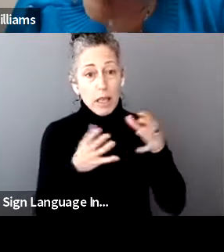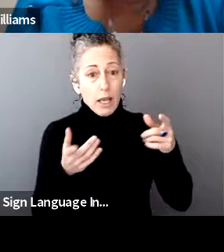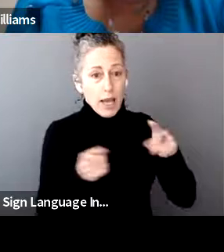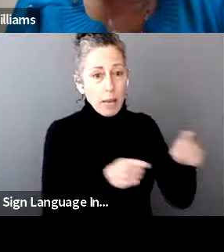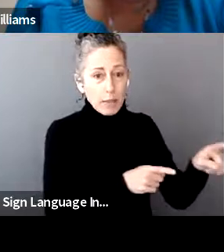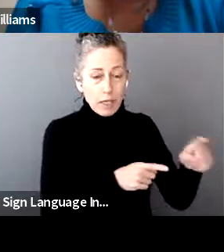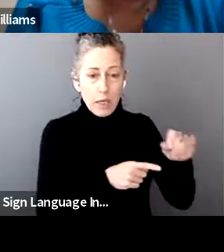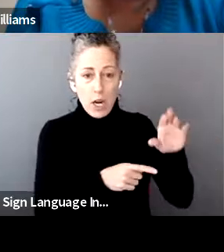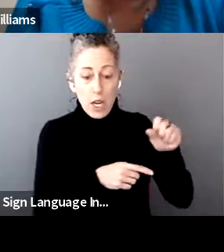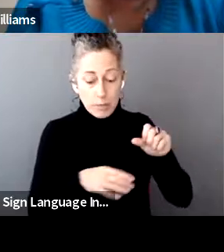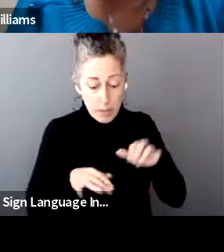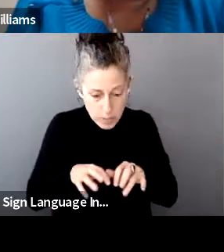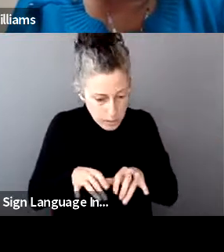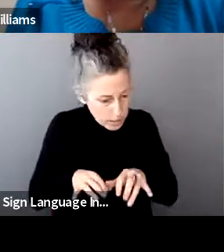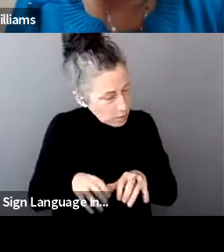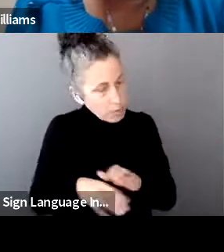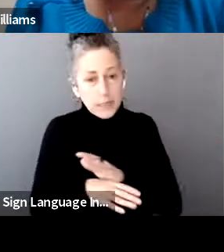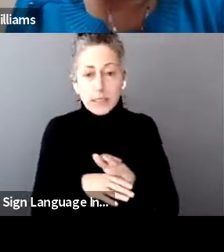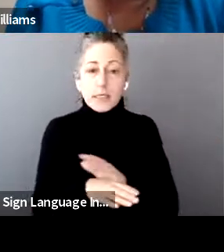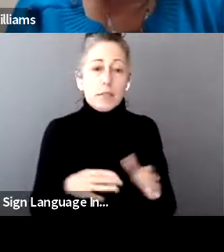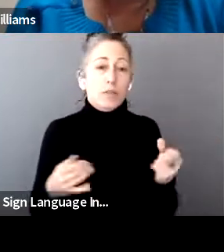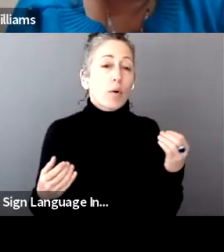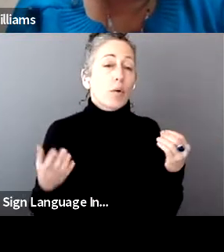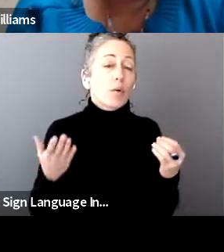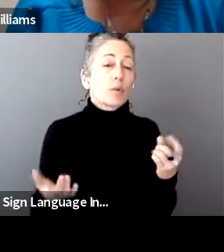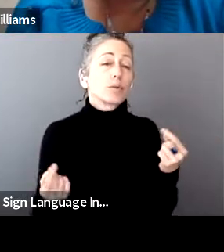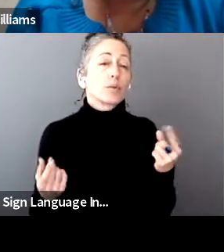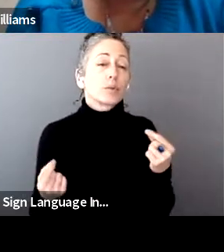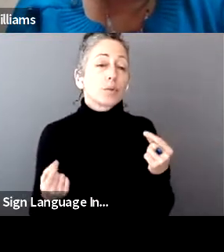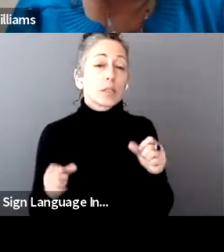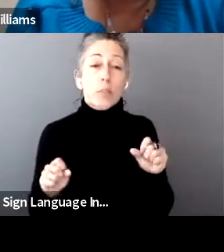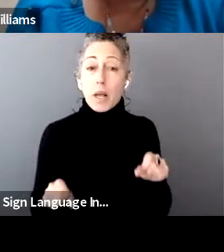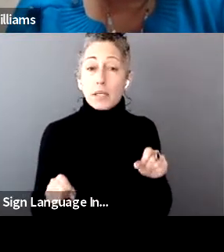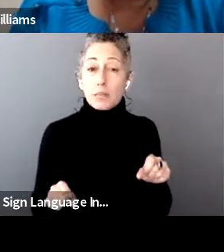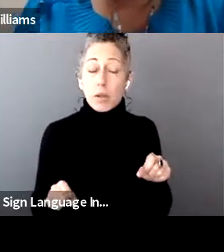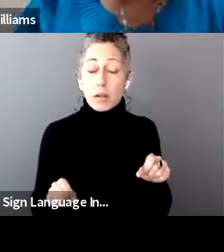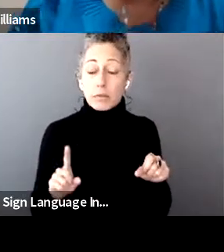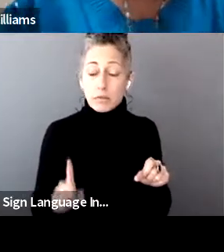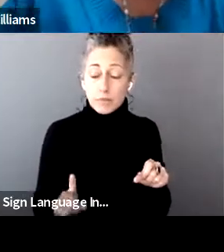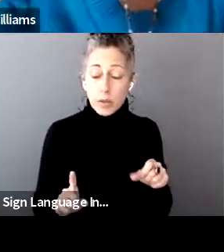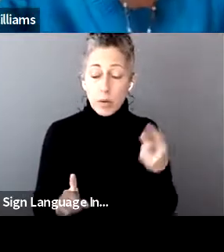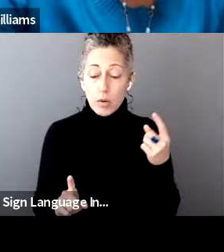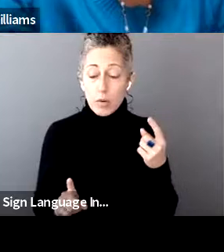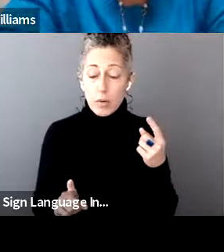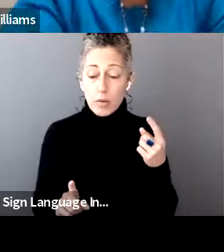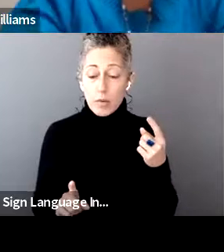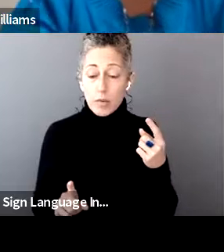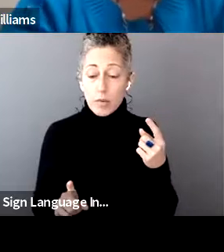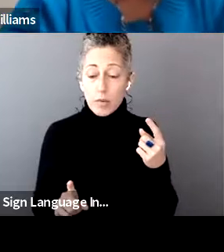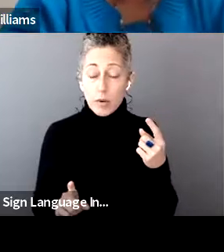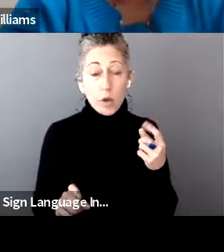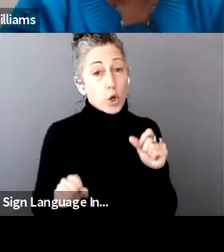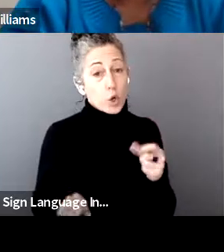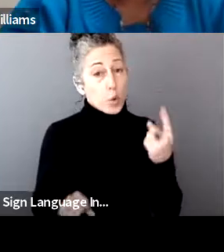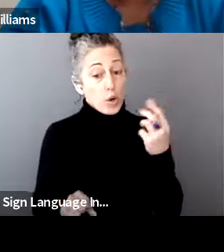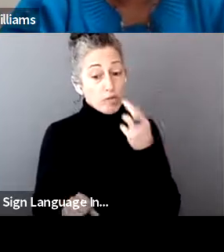obviously. Um, but could one of the reasons that someone did not receive, receive their stimulus checks be that